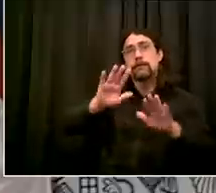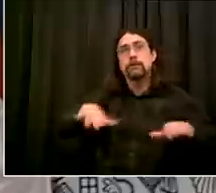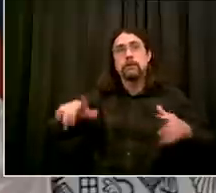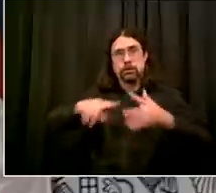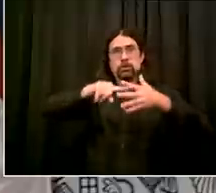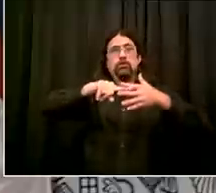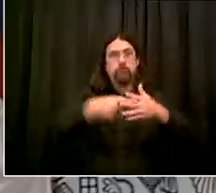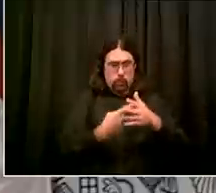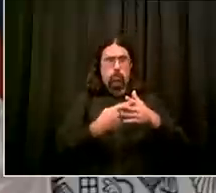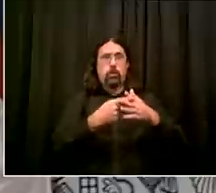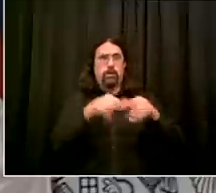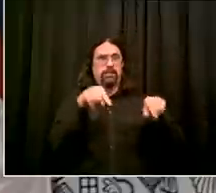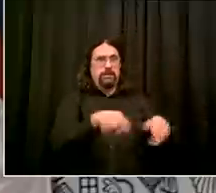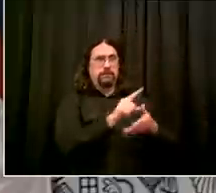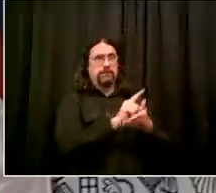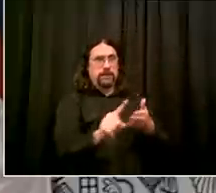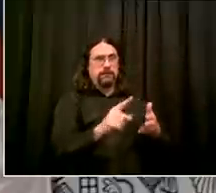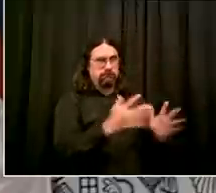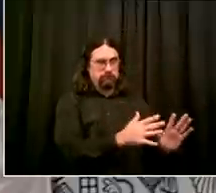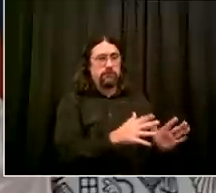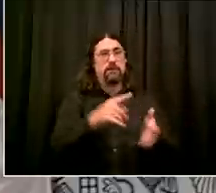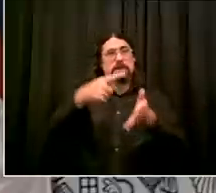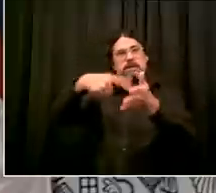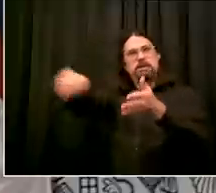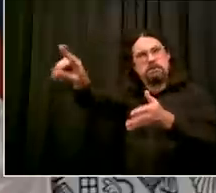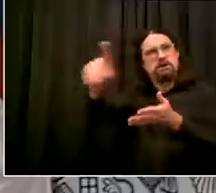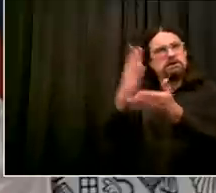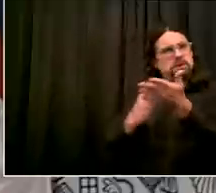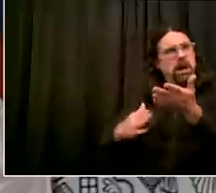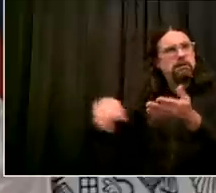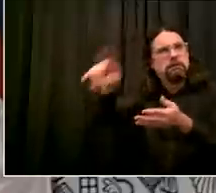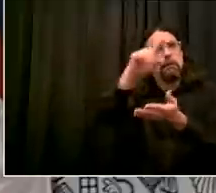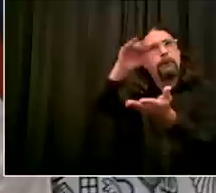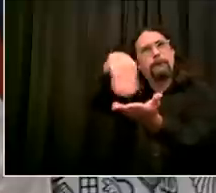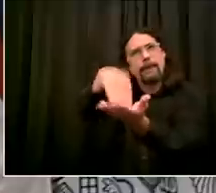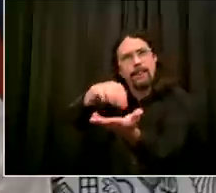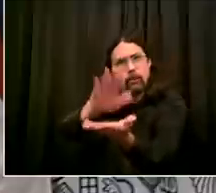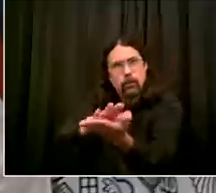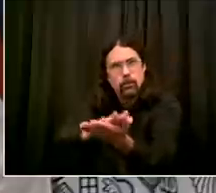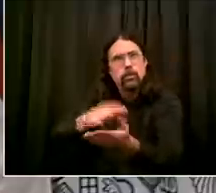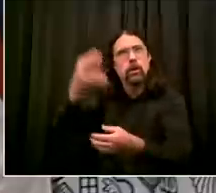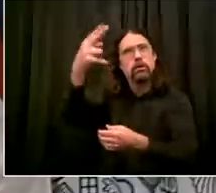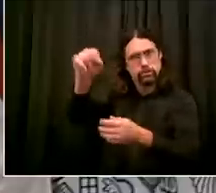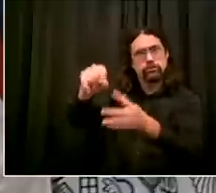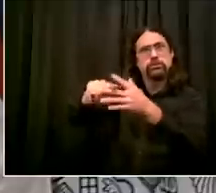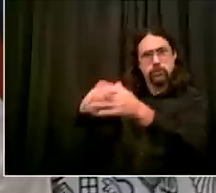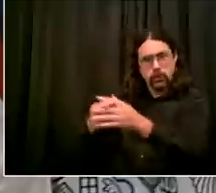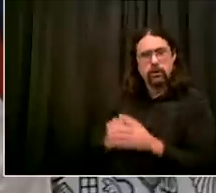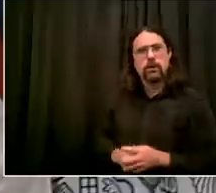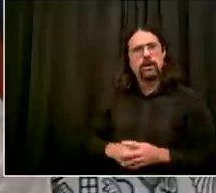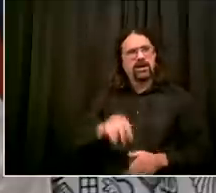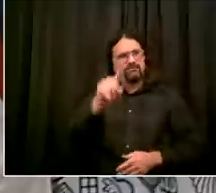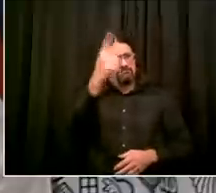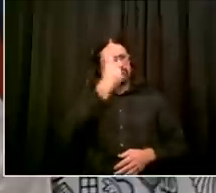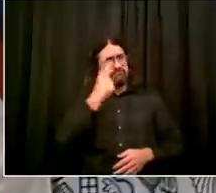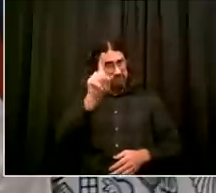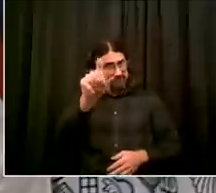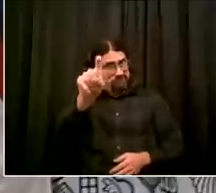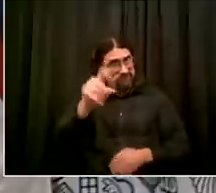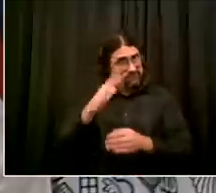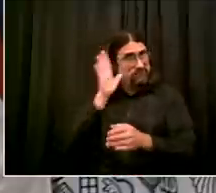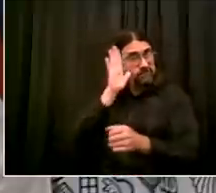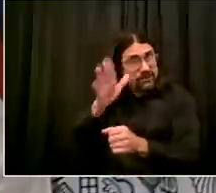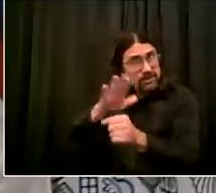more people are opting for remote making it more difficult for you to find enough teachers to staff all the classes okay